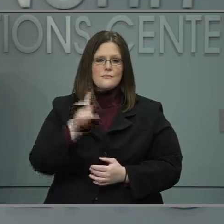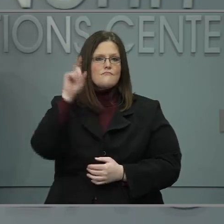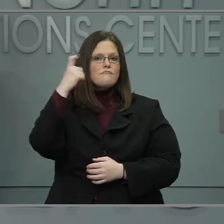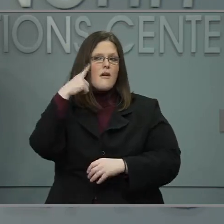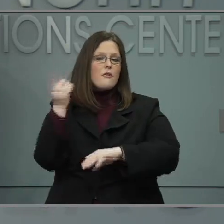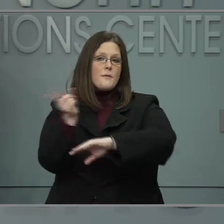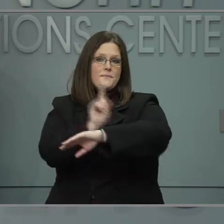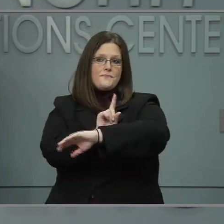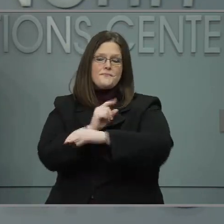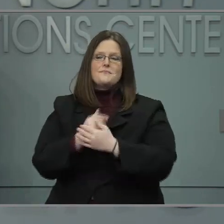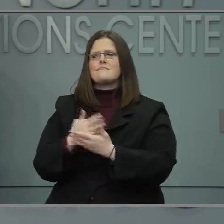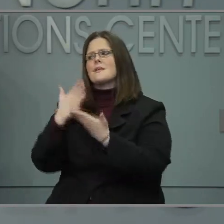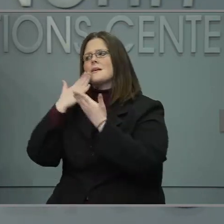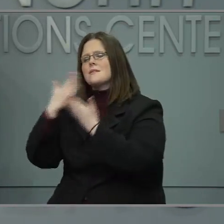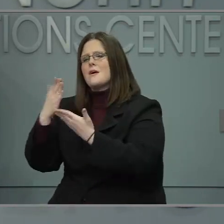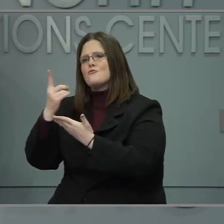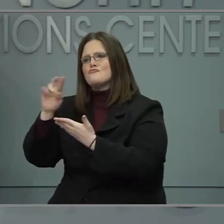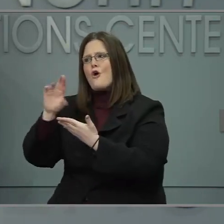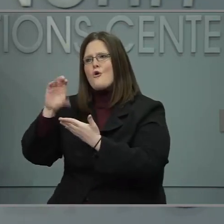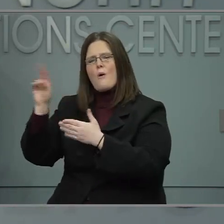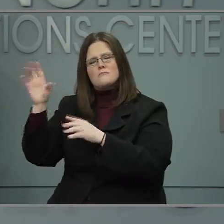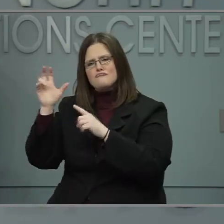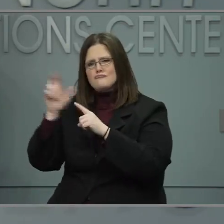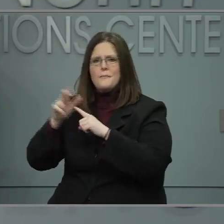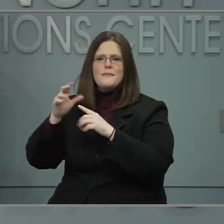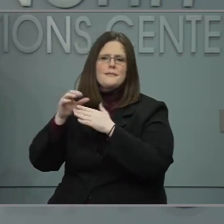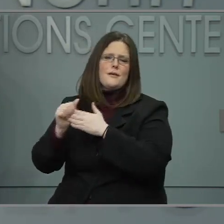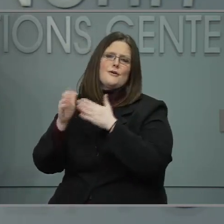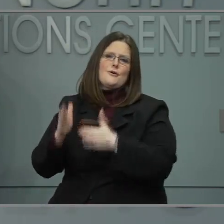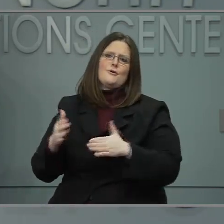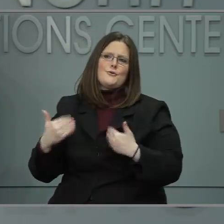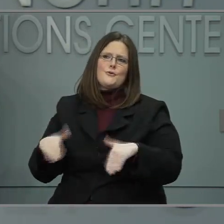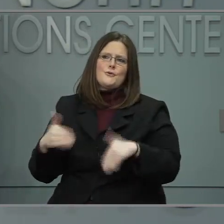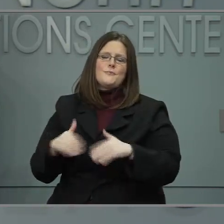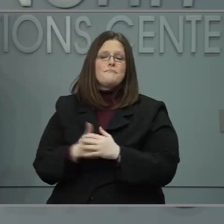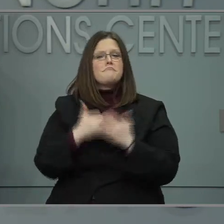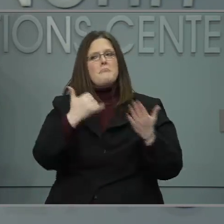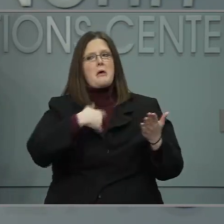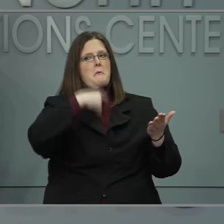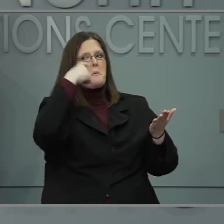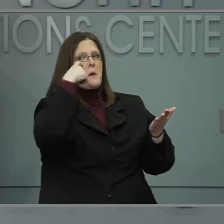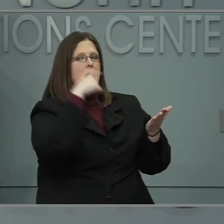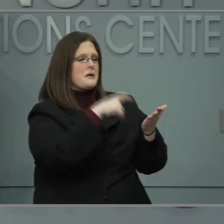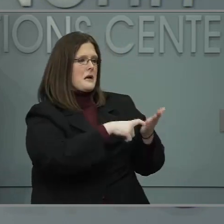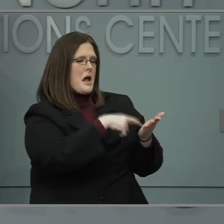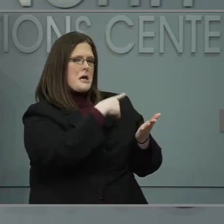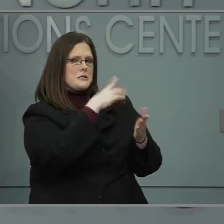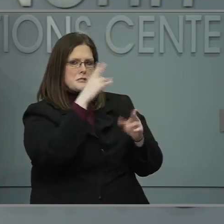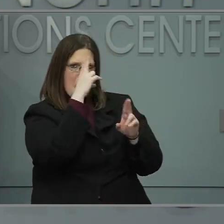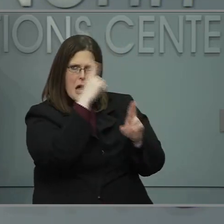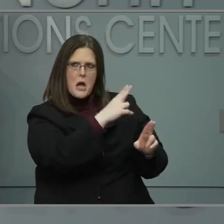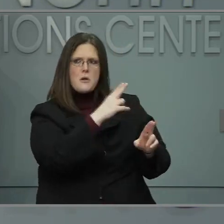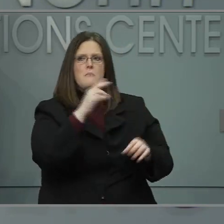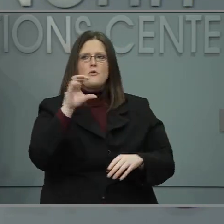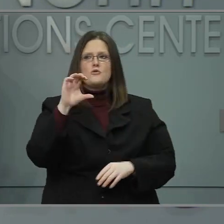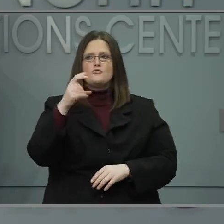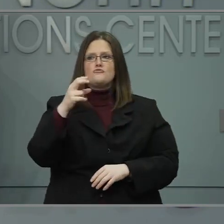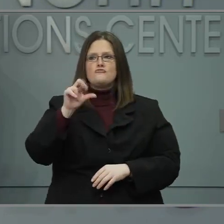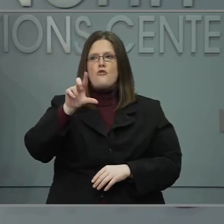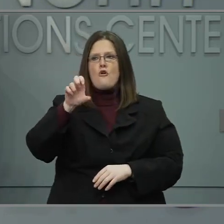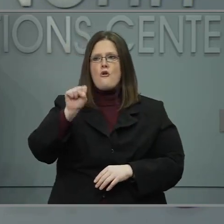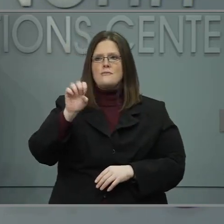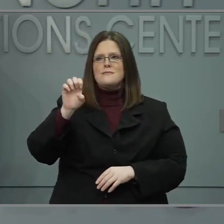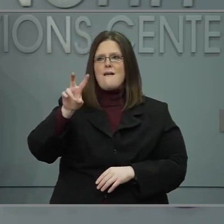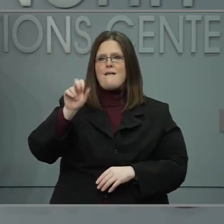Thanks for your leadership, Dr. Cohen. I'll now recognize the Honorable Charles Evans, who is the President of the North Carolina Association